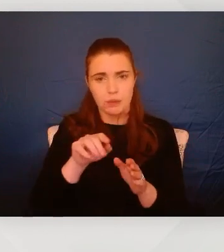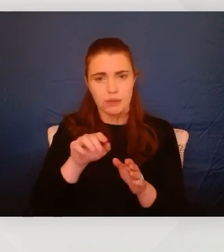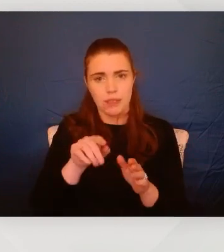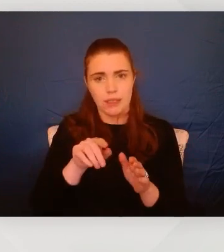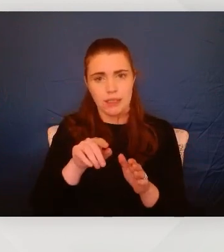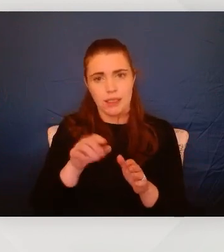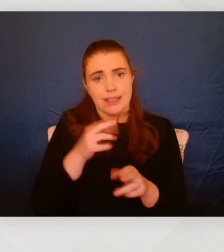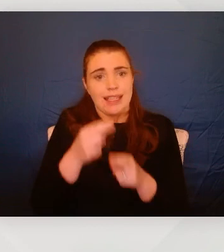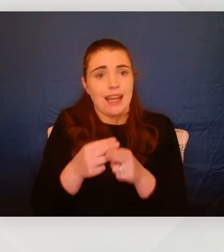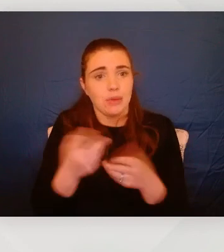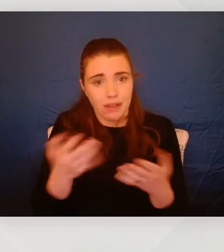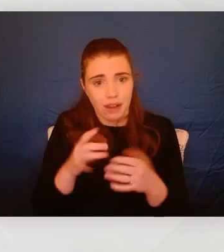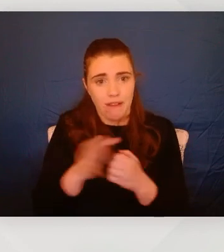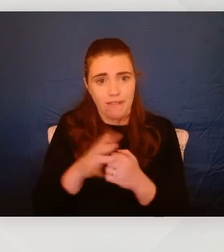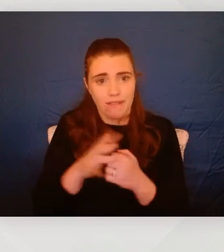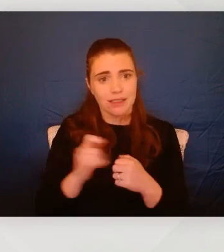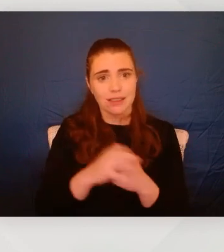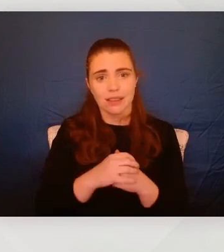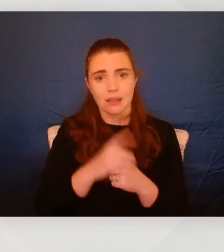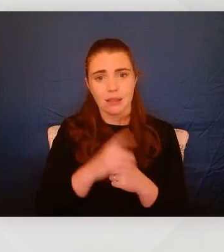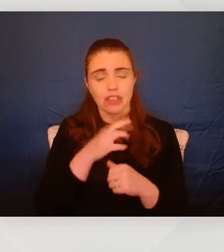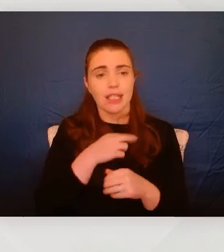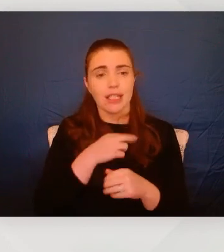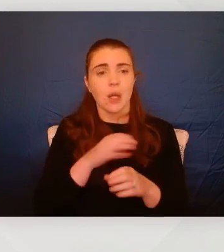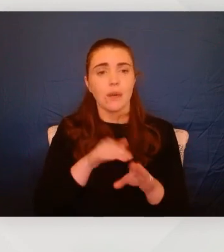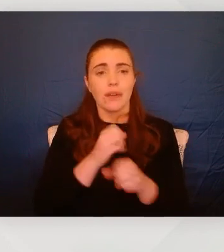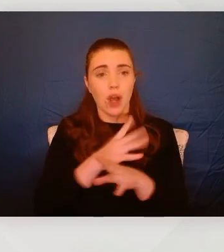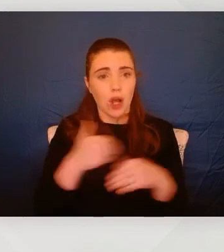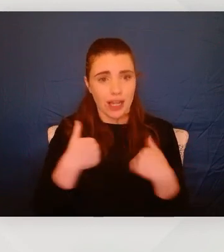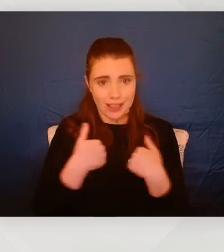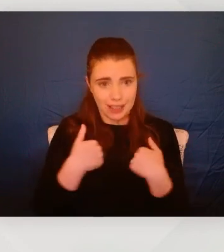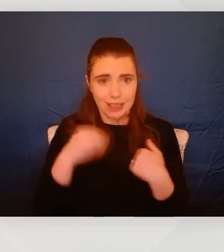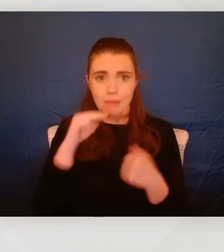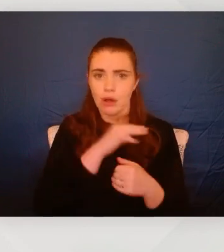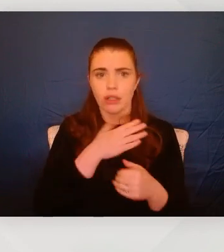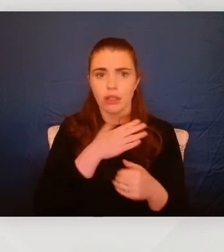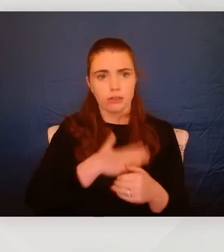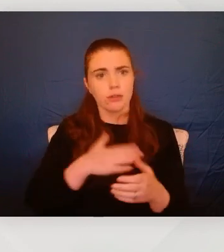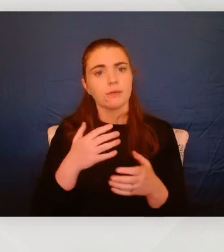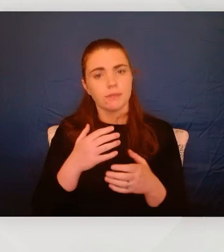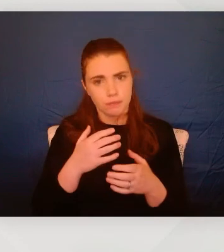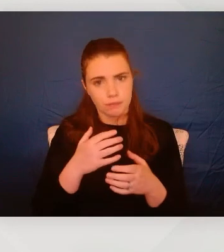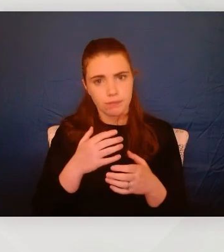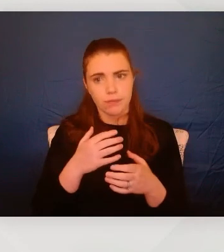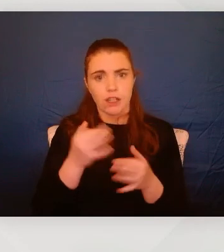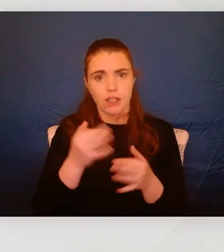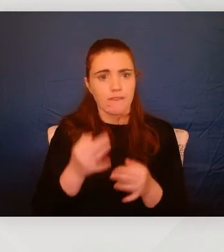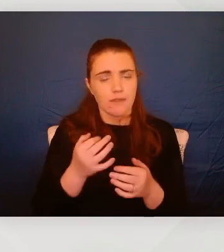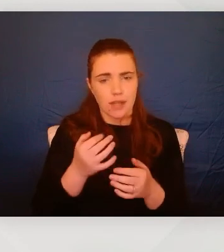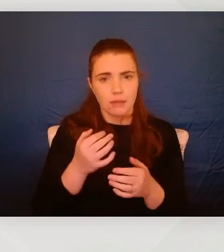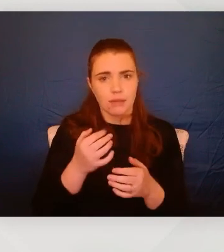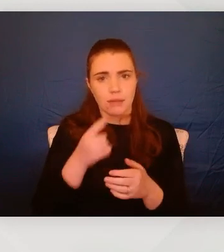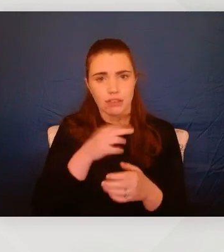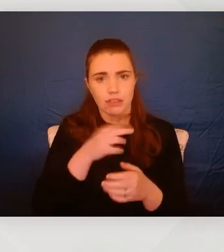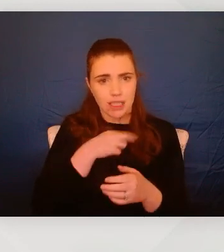The first thing is always with every piece of anxiety is to validate it first. So before we can help someone to move where they're stuck, we have to